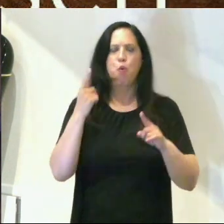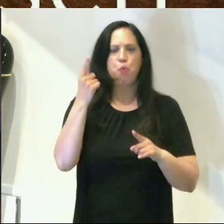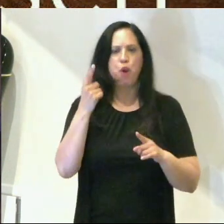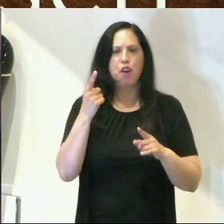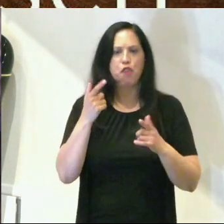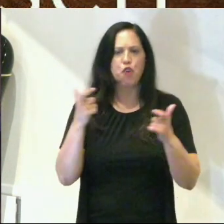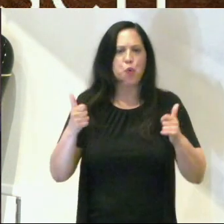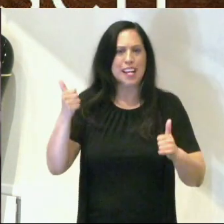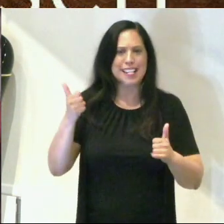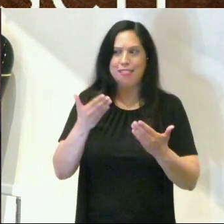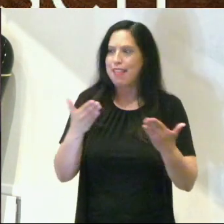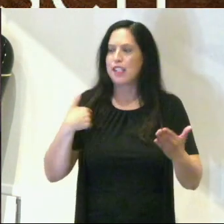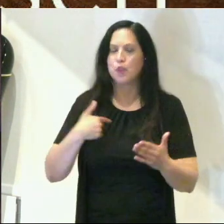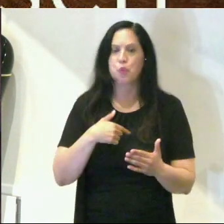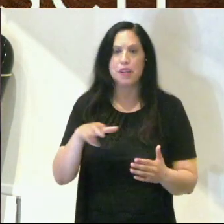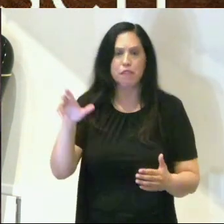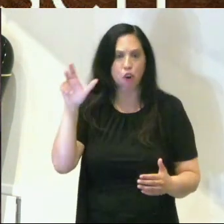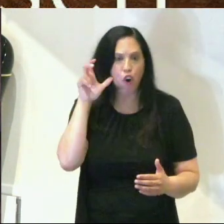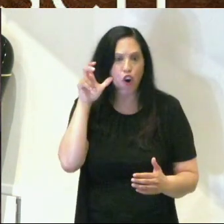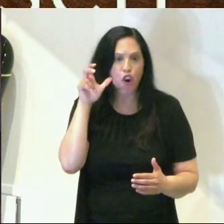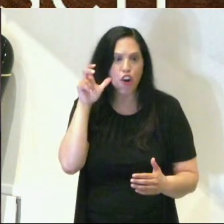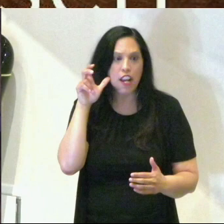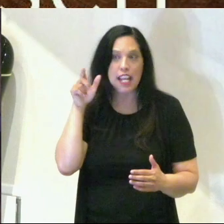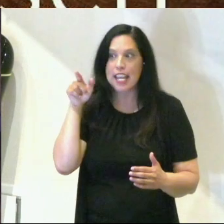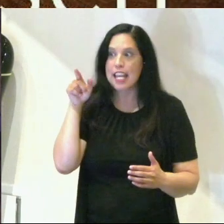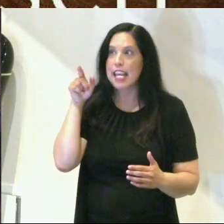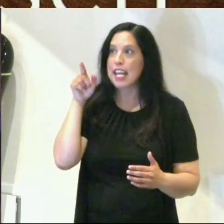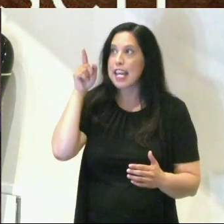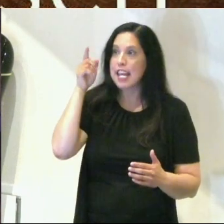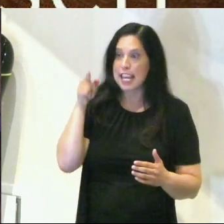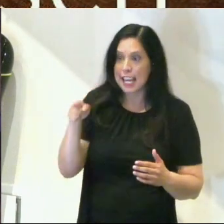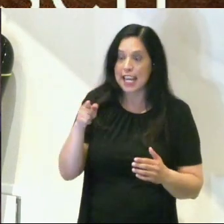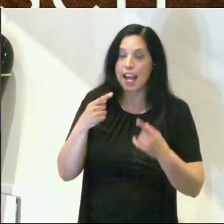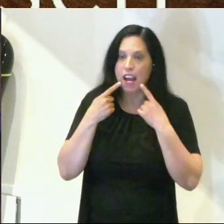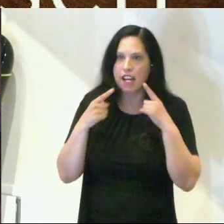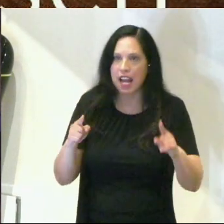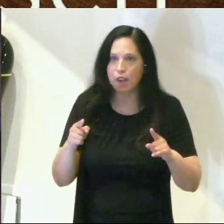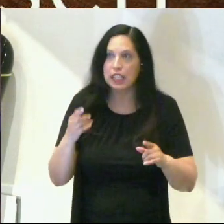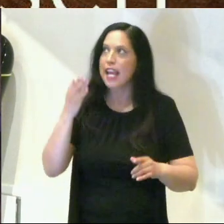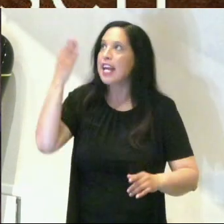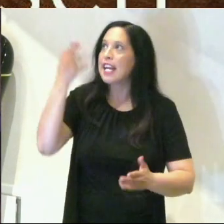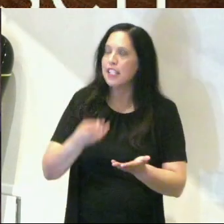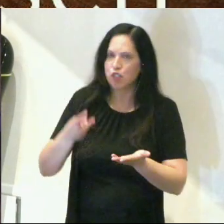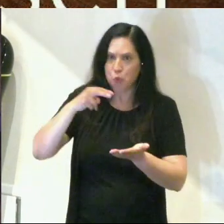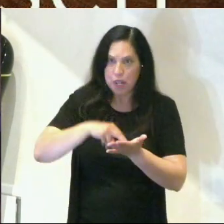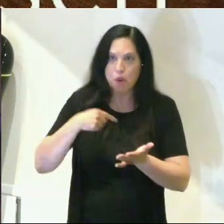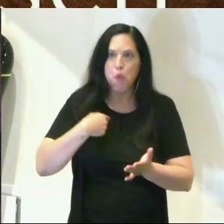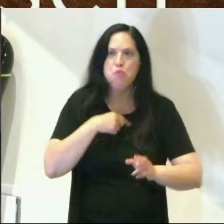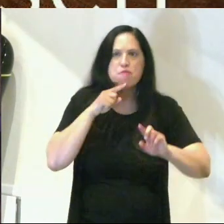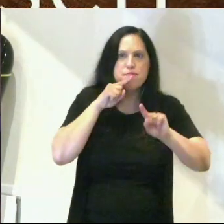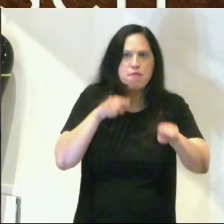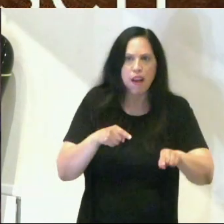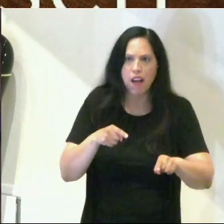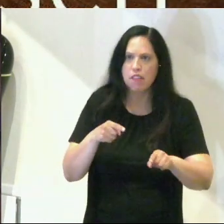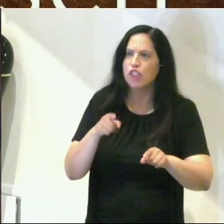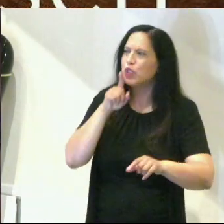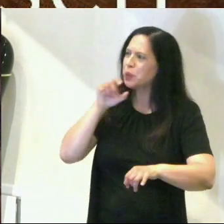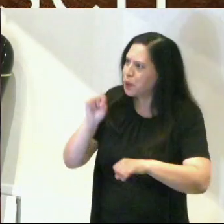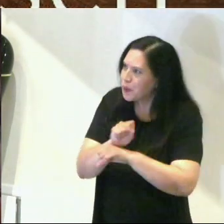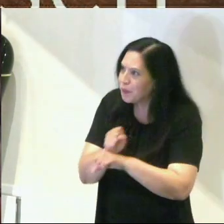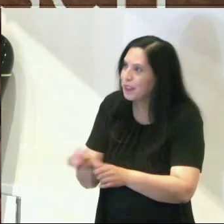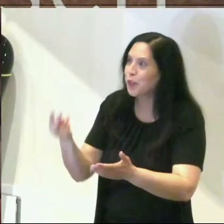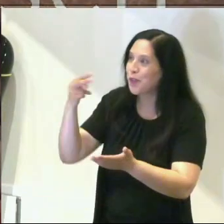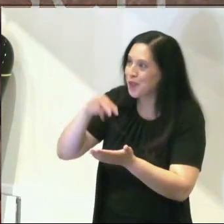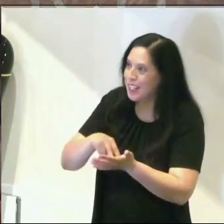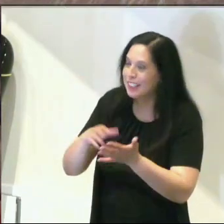things we've ever heard in our lives. They said, He is risen! And we responded back with, He is risen indeed! Alleluia!